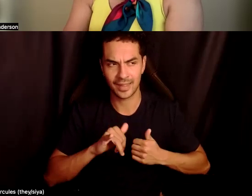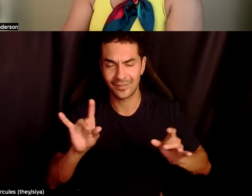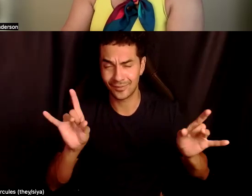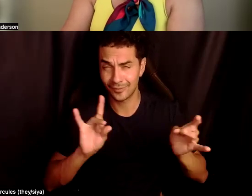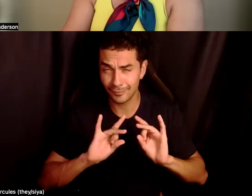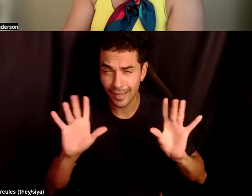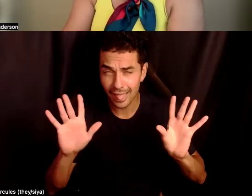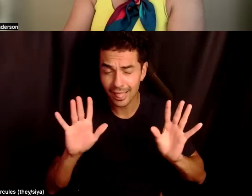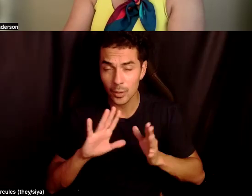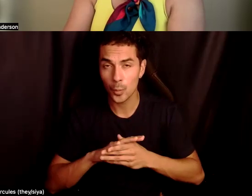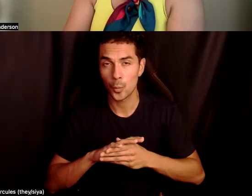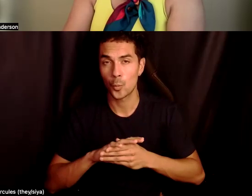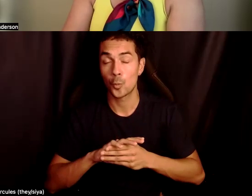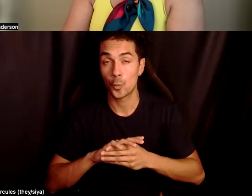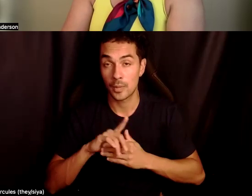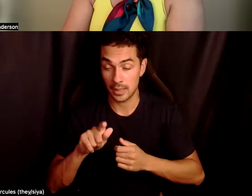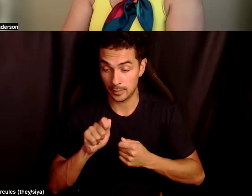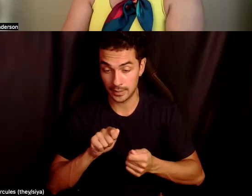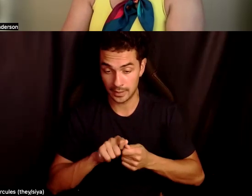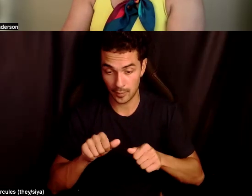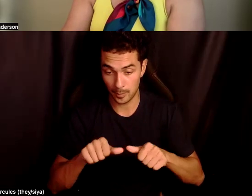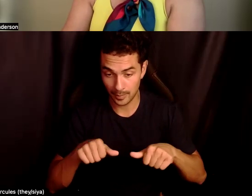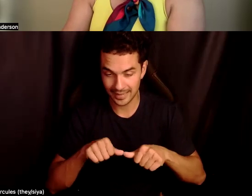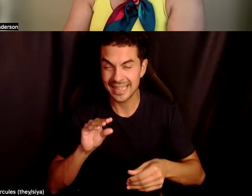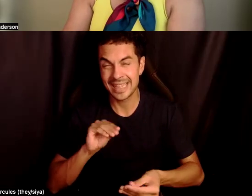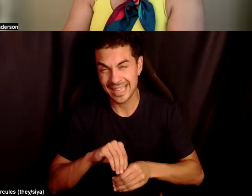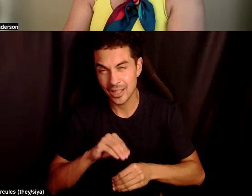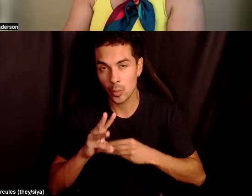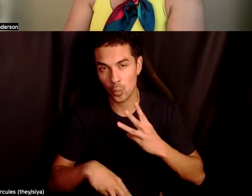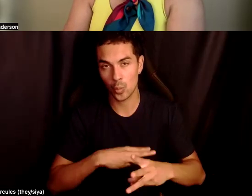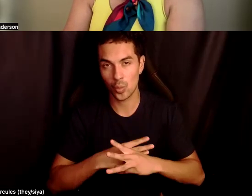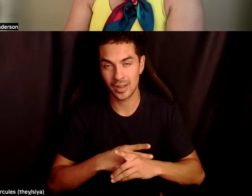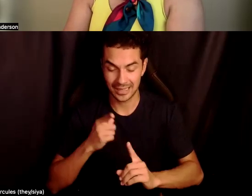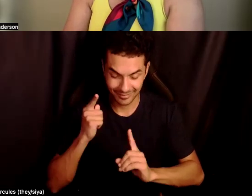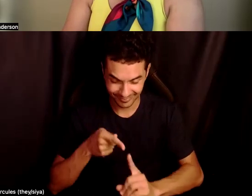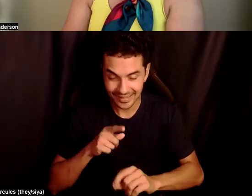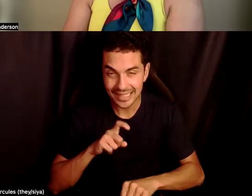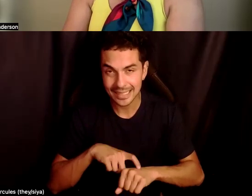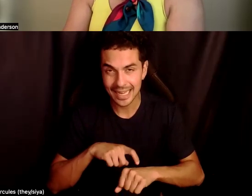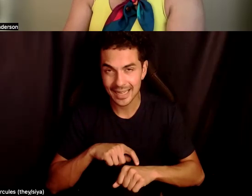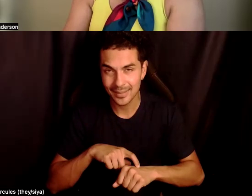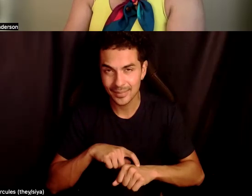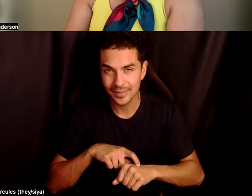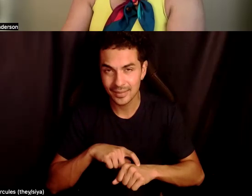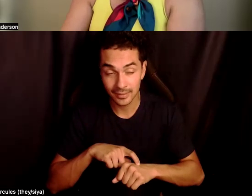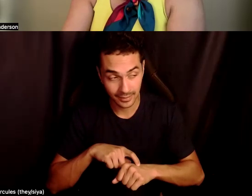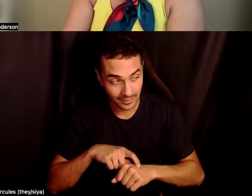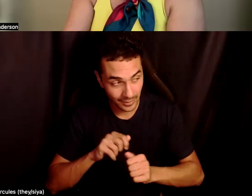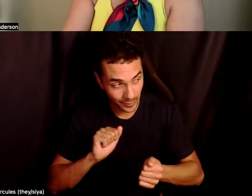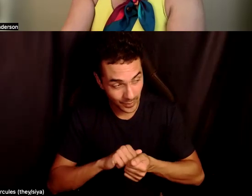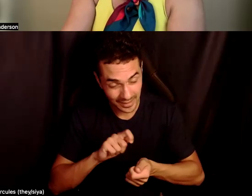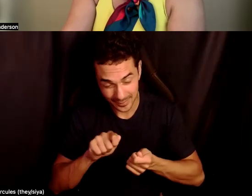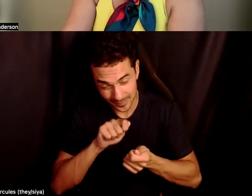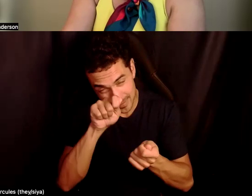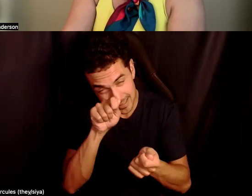in, in this specific place in the world at this specific point in time, um, with these specific, um,